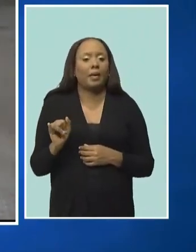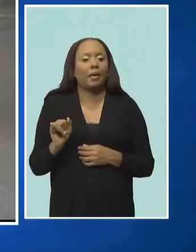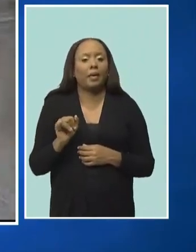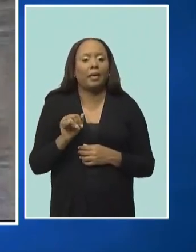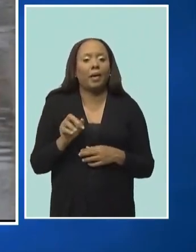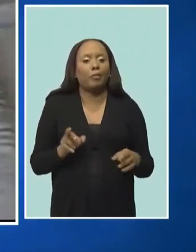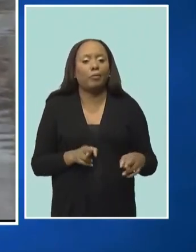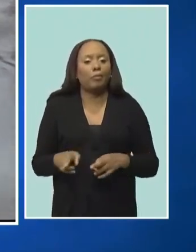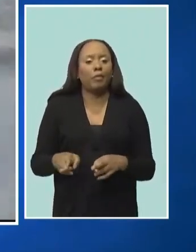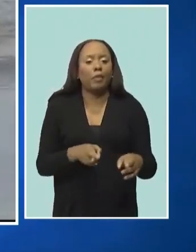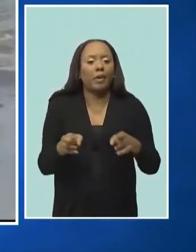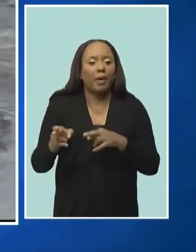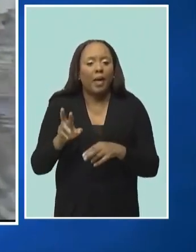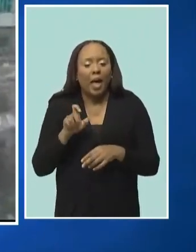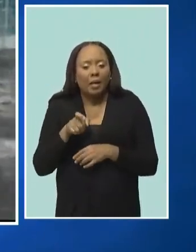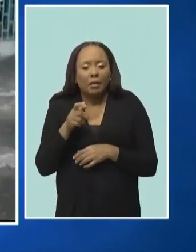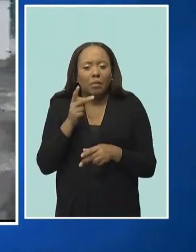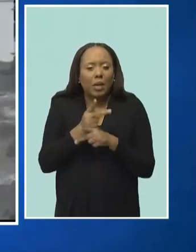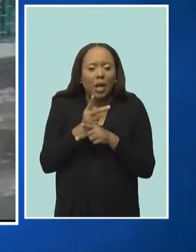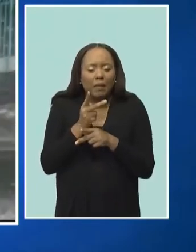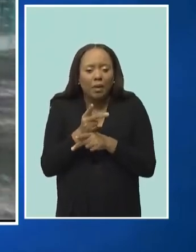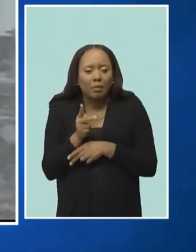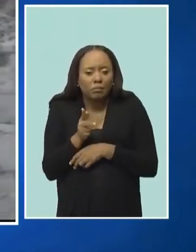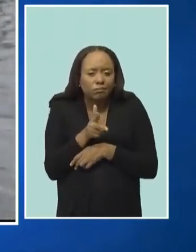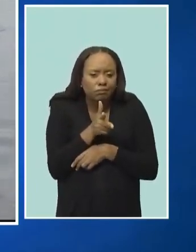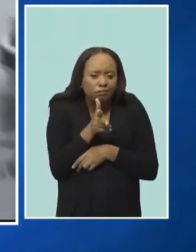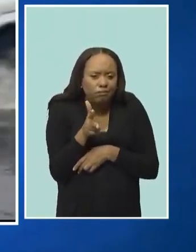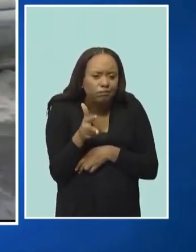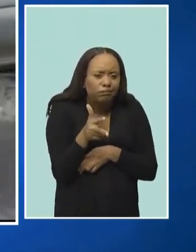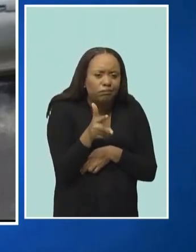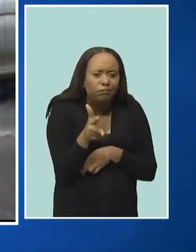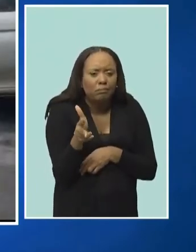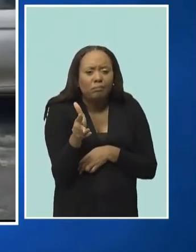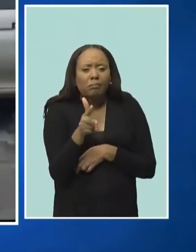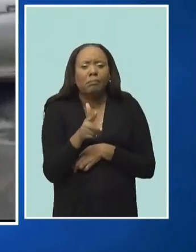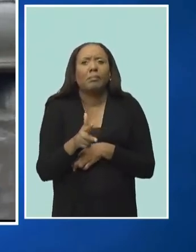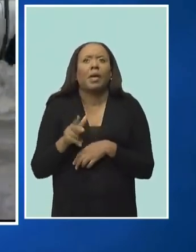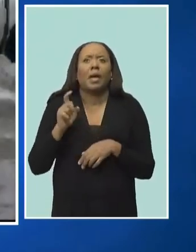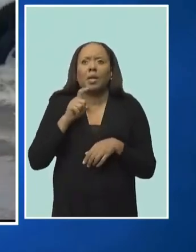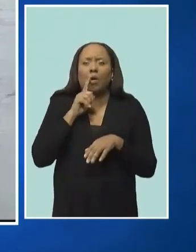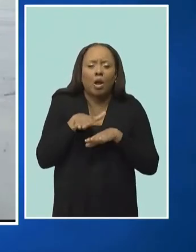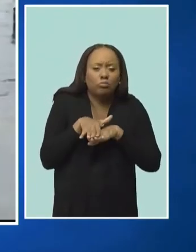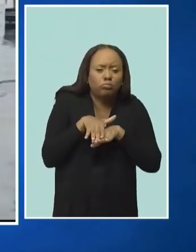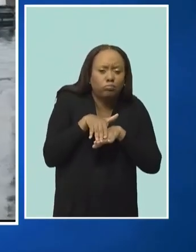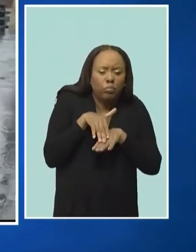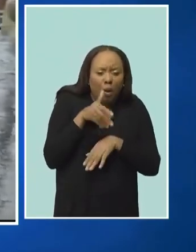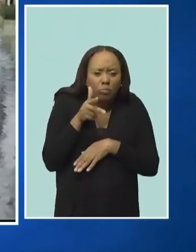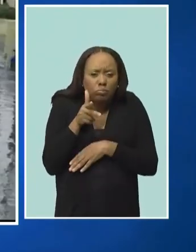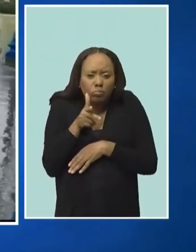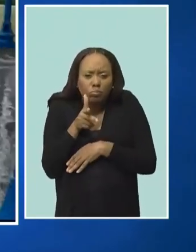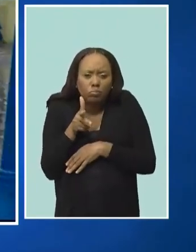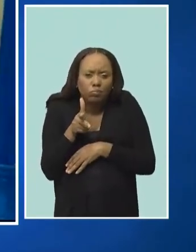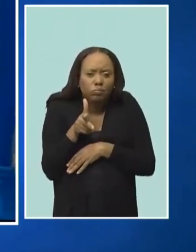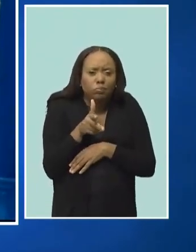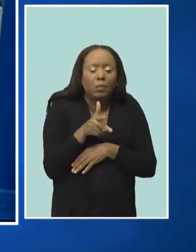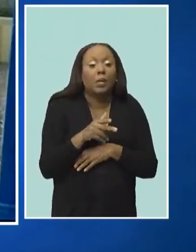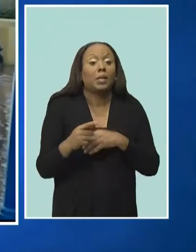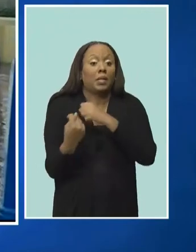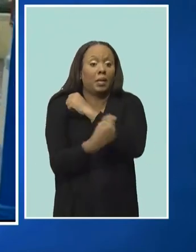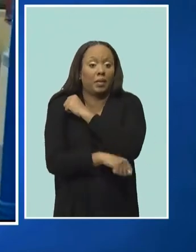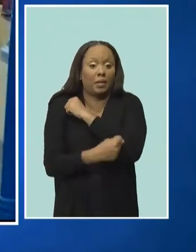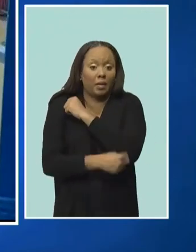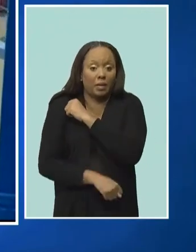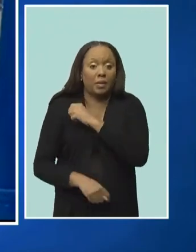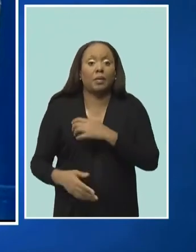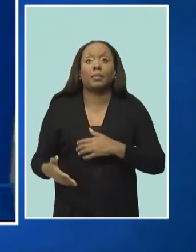motorists had to carefully navigate. The watery street forced most vehicles to reduce their speed to a crawl. Over in St.